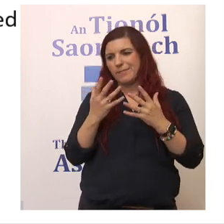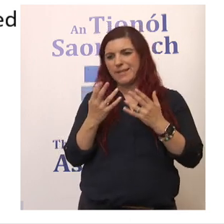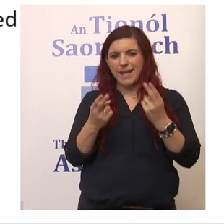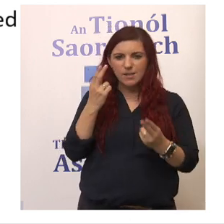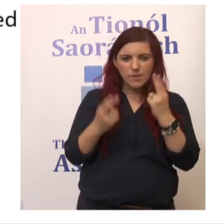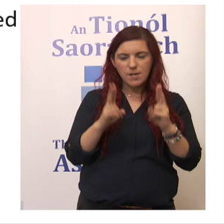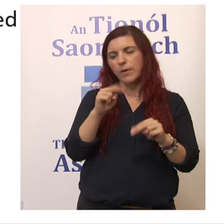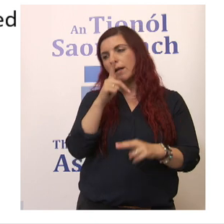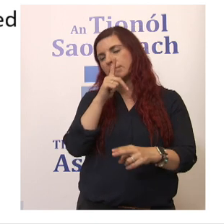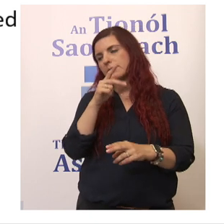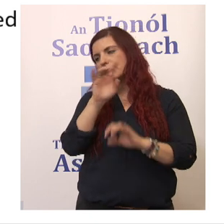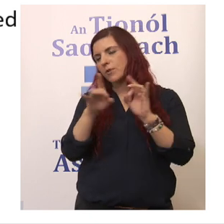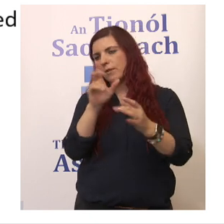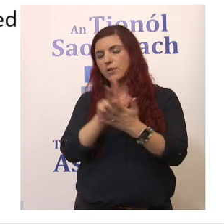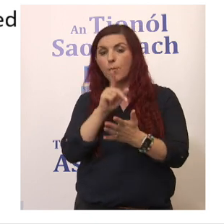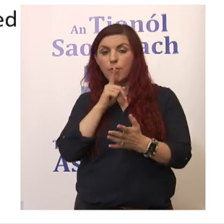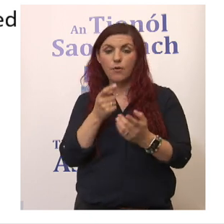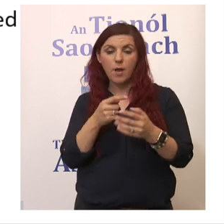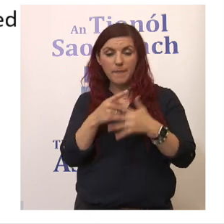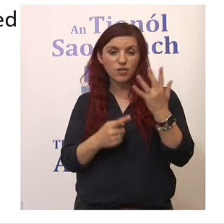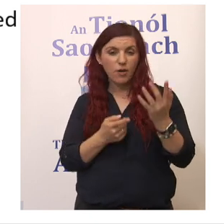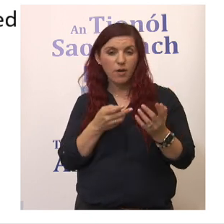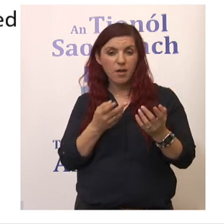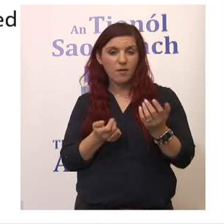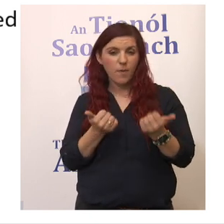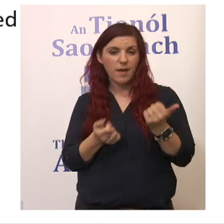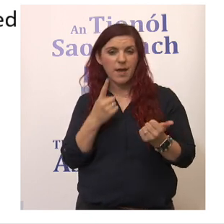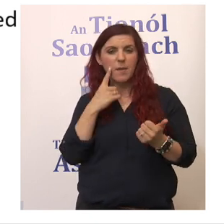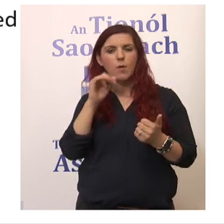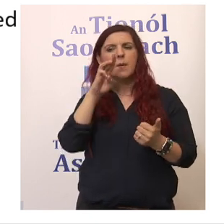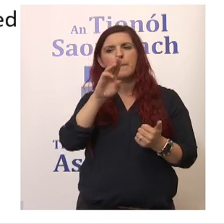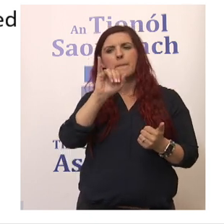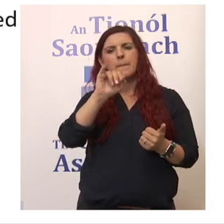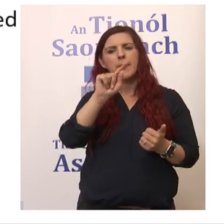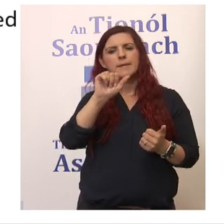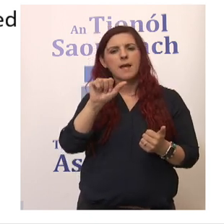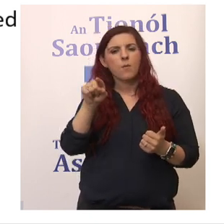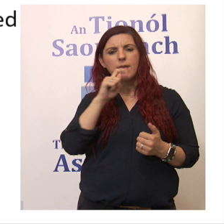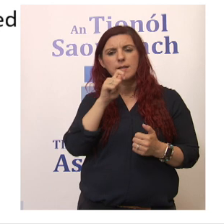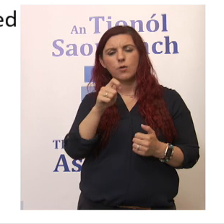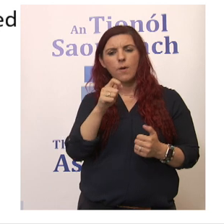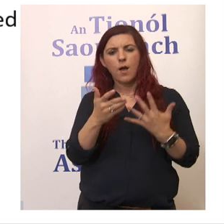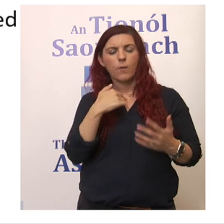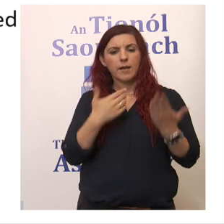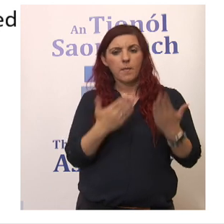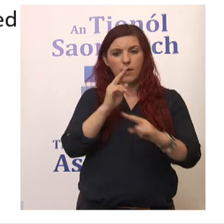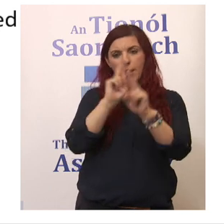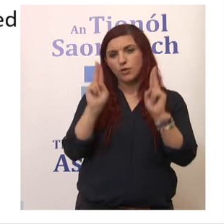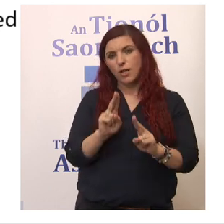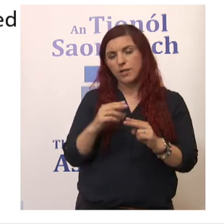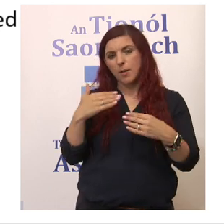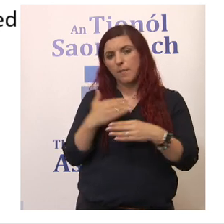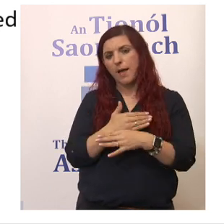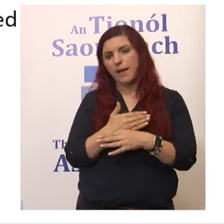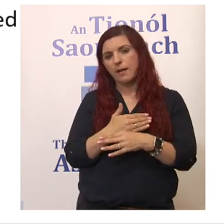the validity of those if we wish, but they are a measure that's used. And one you might have heard of is PISA where they tell you how we compare internationally by